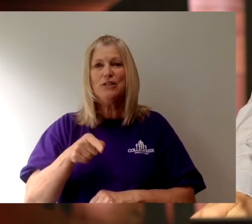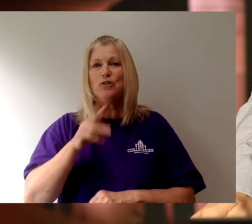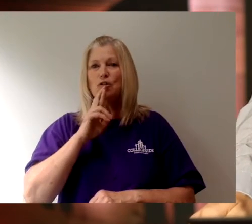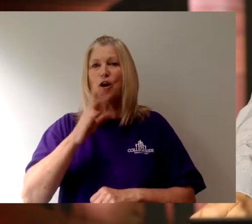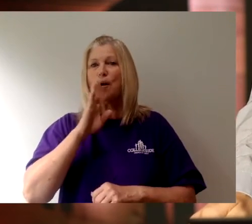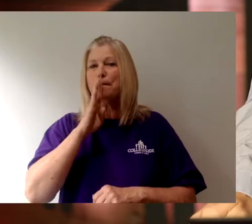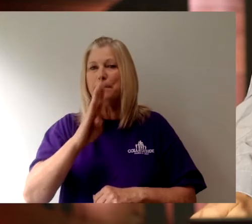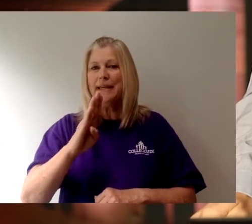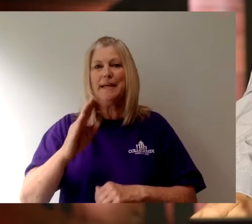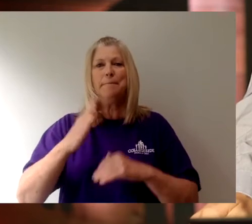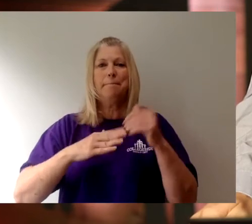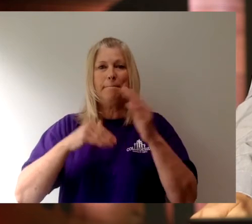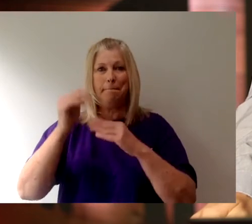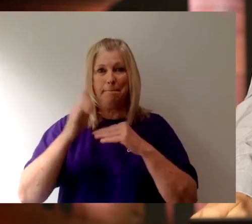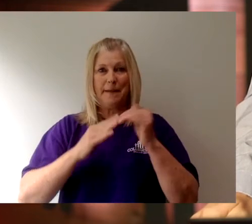you're being built.